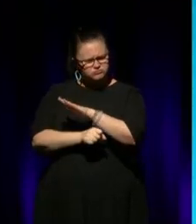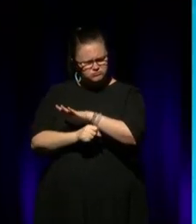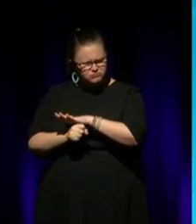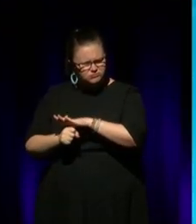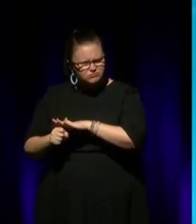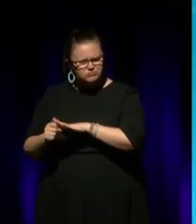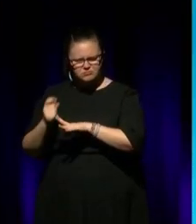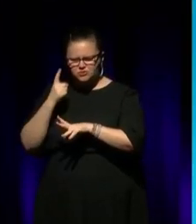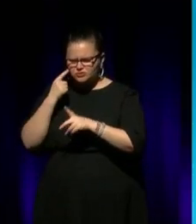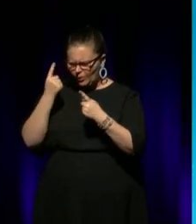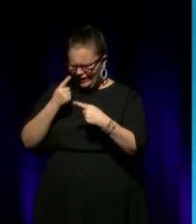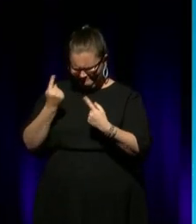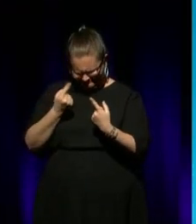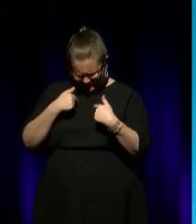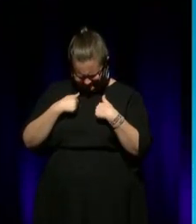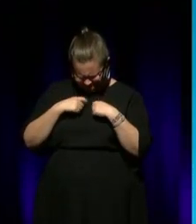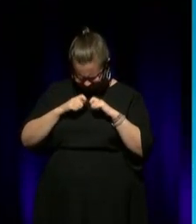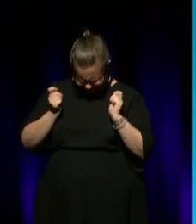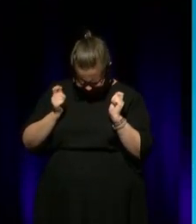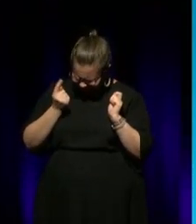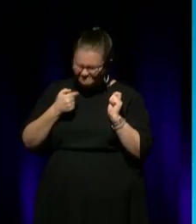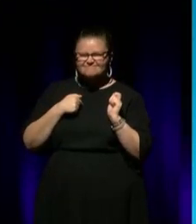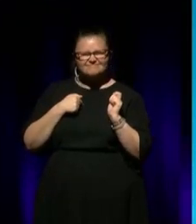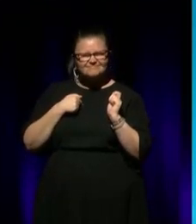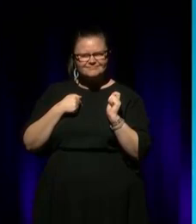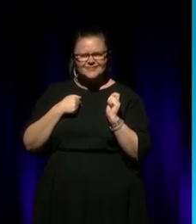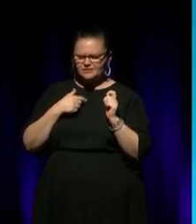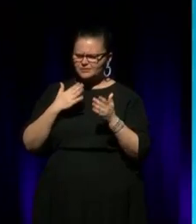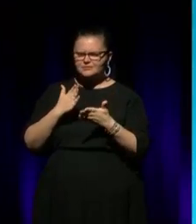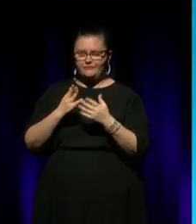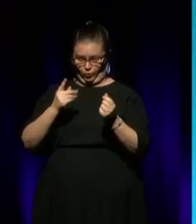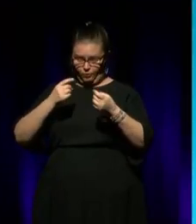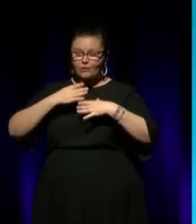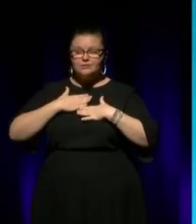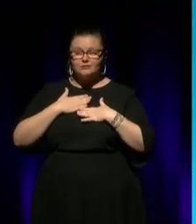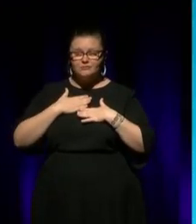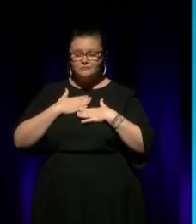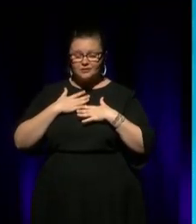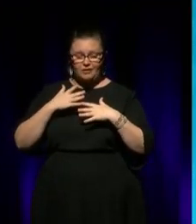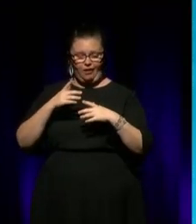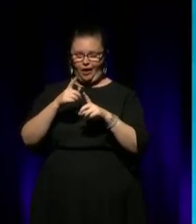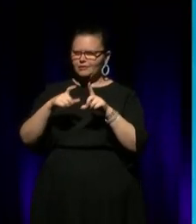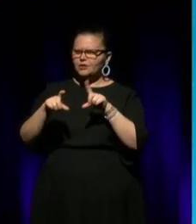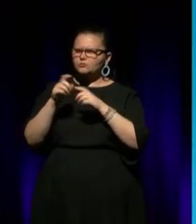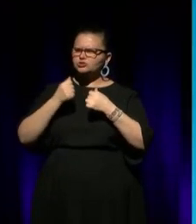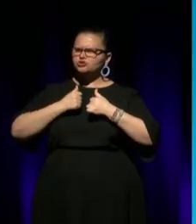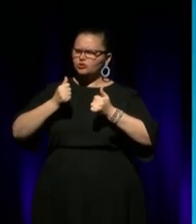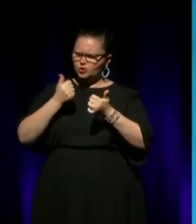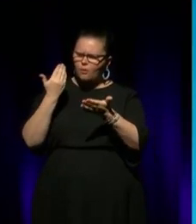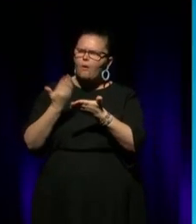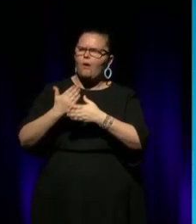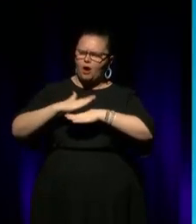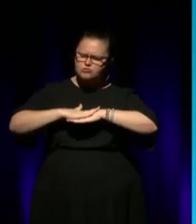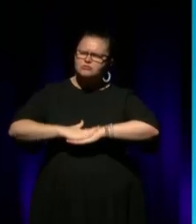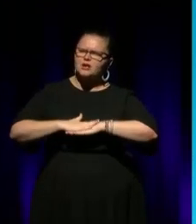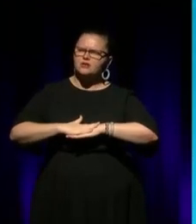work out who they were. And when I say who they were, you know, it was a big culture shock for me to go to on country and hear language and